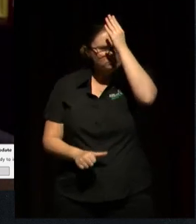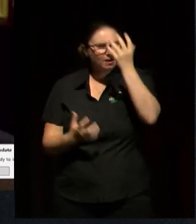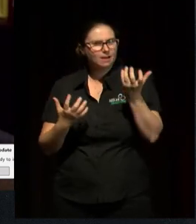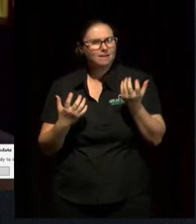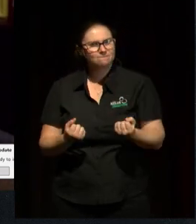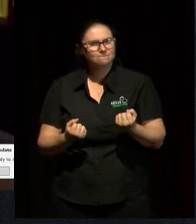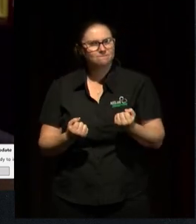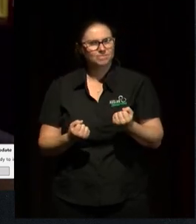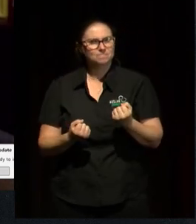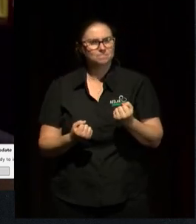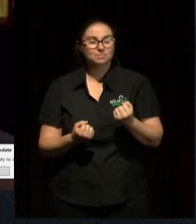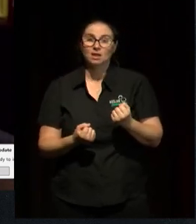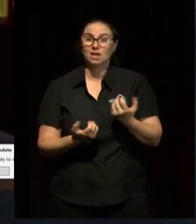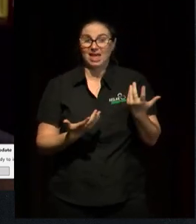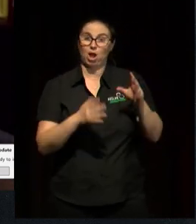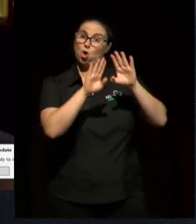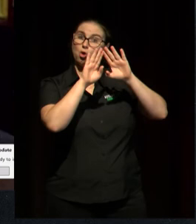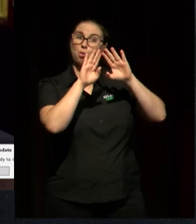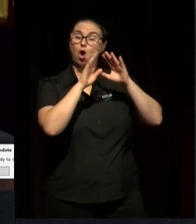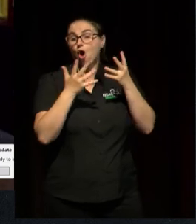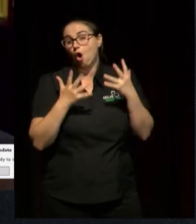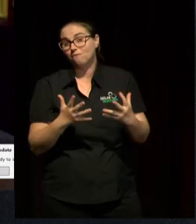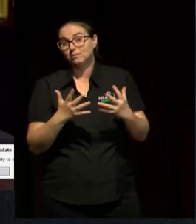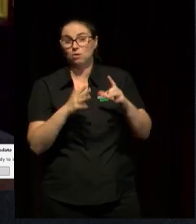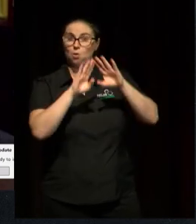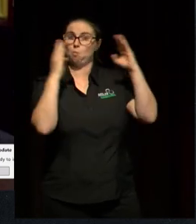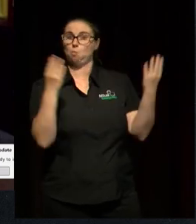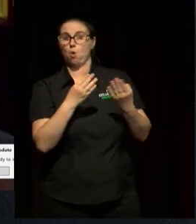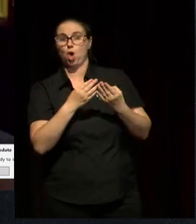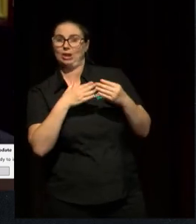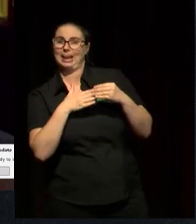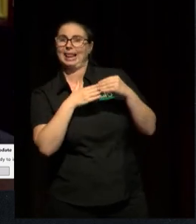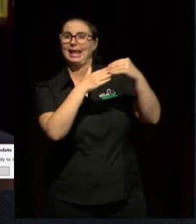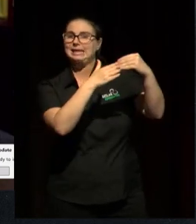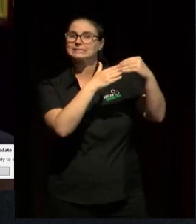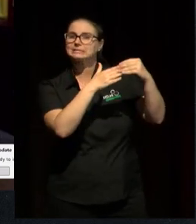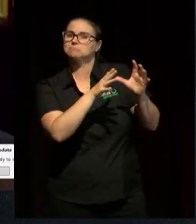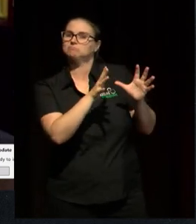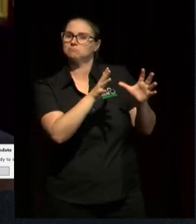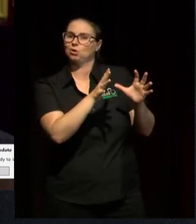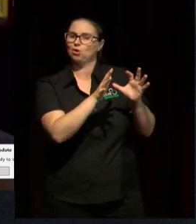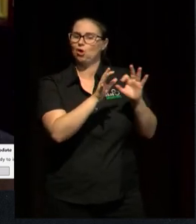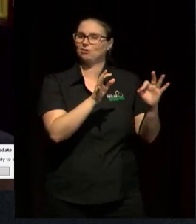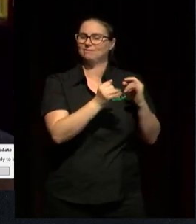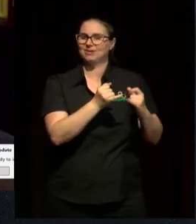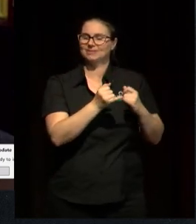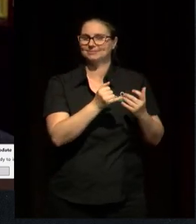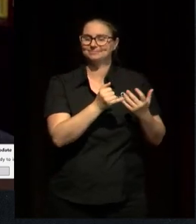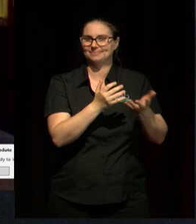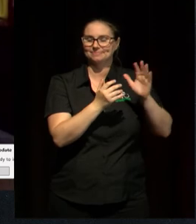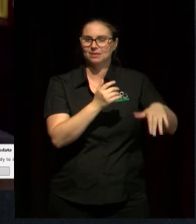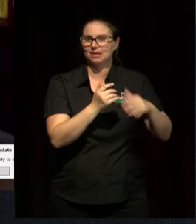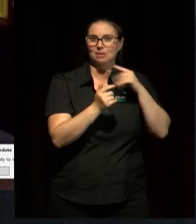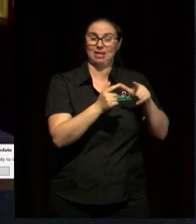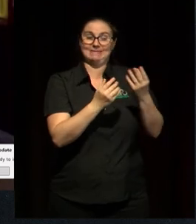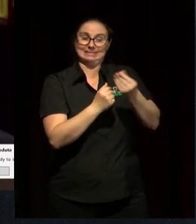and it comes from, you know, world leaders often, not the ones with much credibility, but, you know, the idea that she she can't possibly know